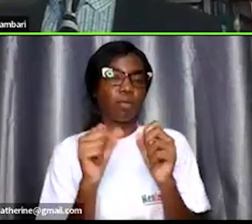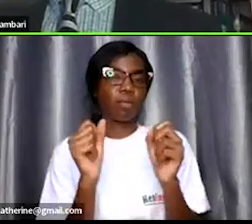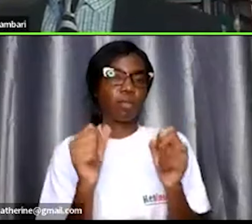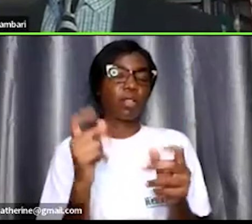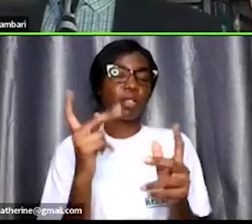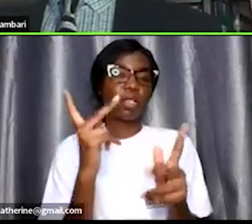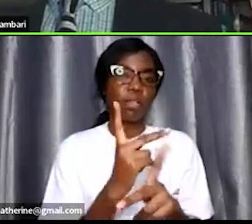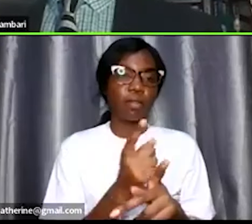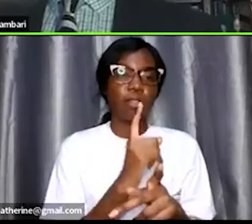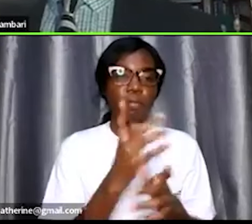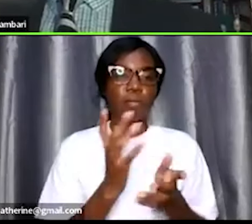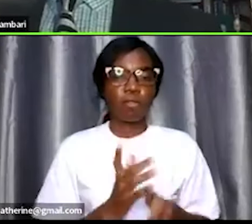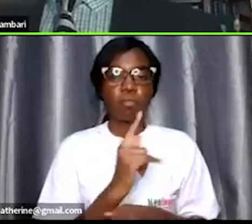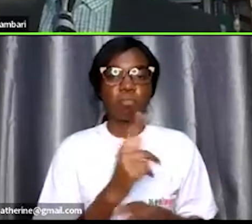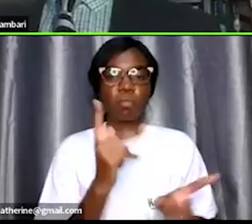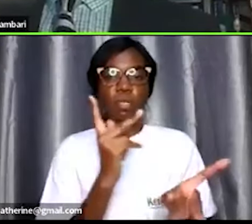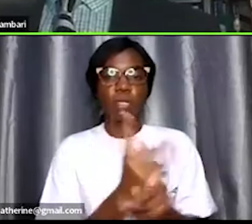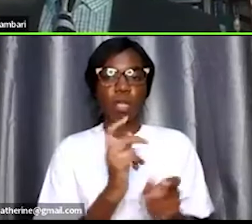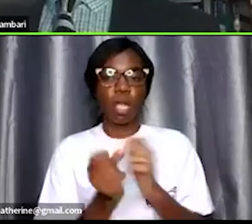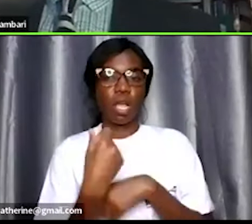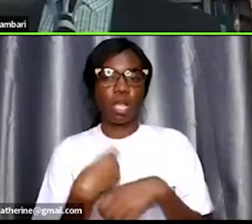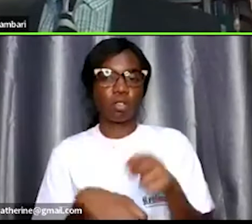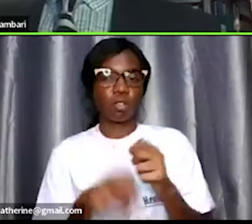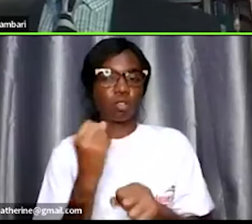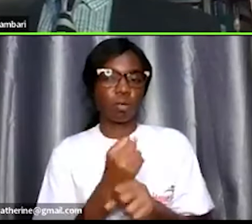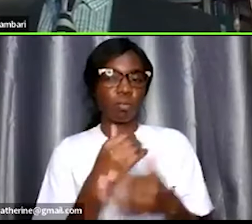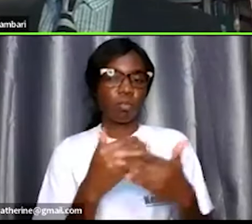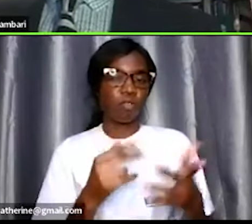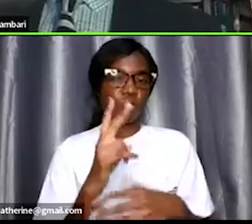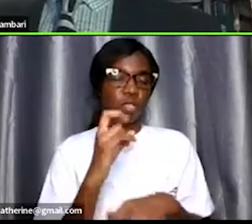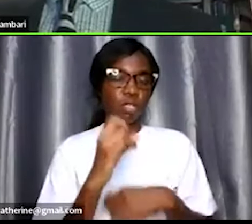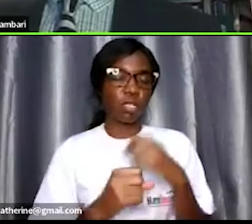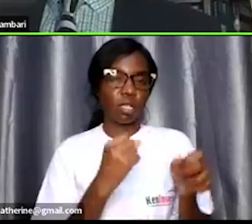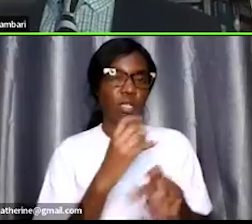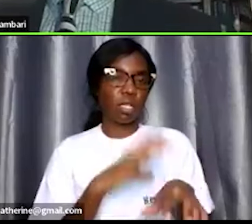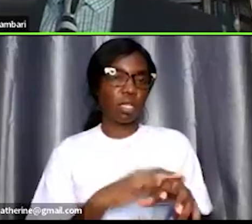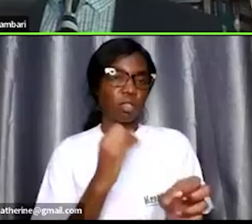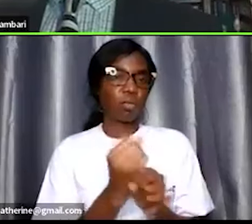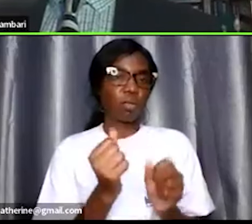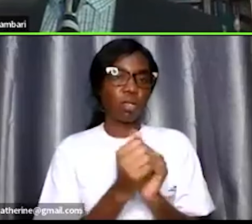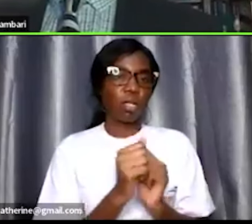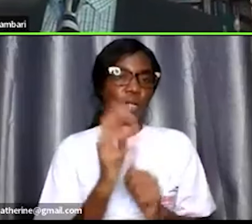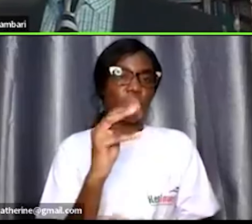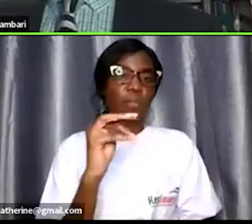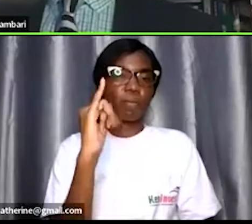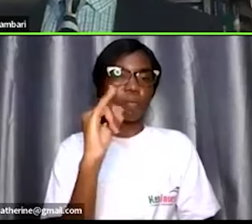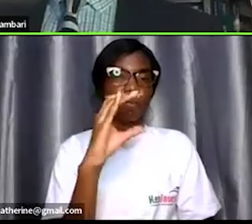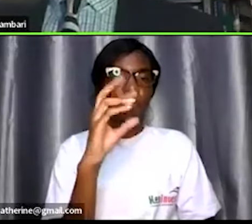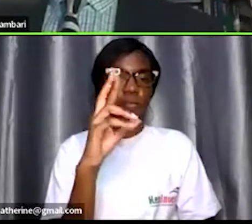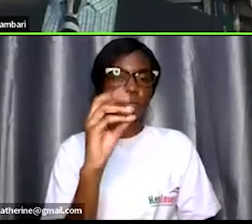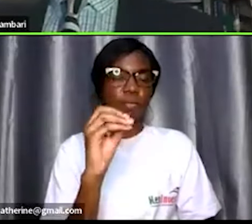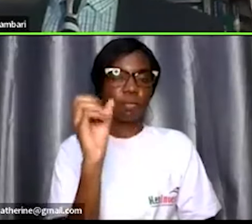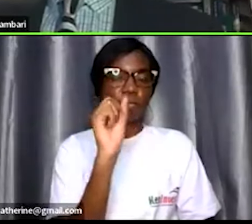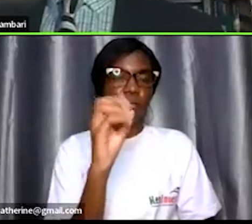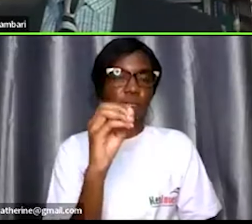a job before he finished two years he got a job with microsoft as a country director in